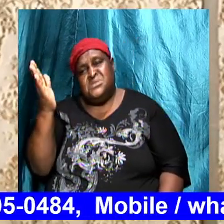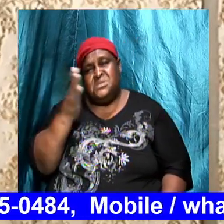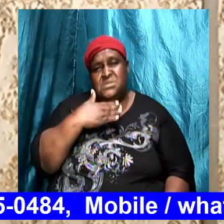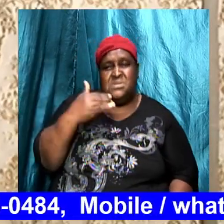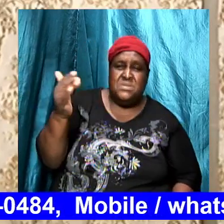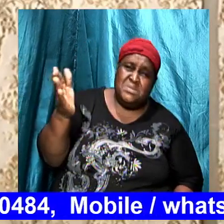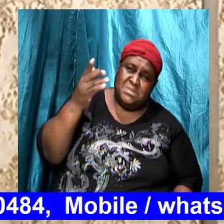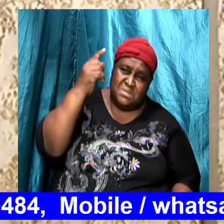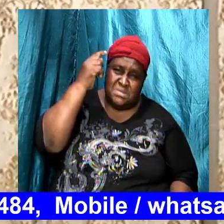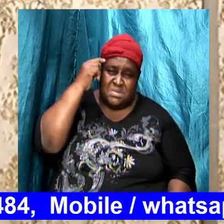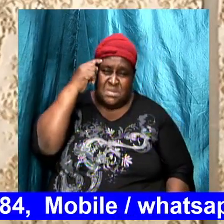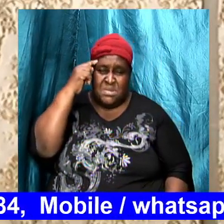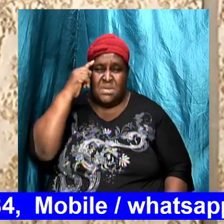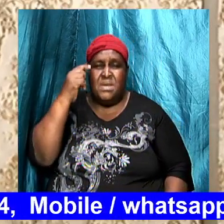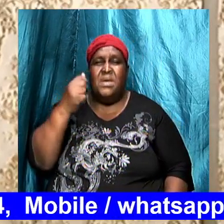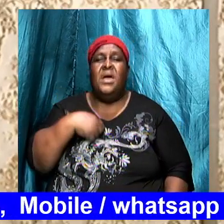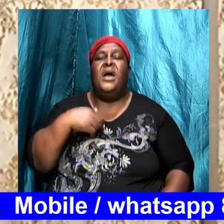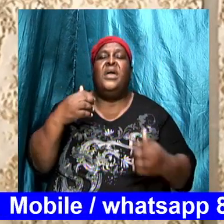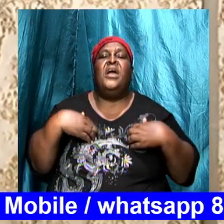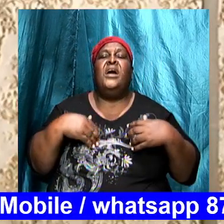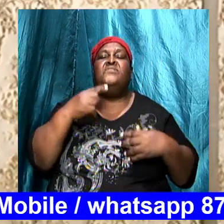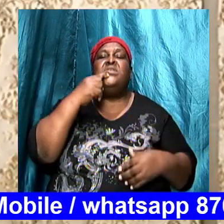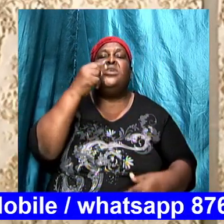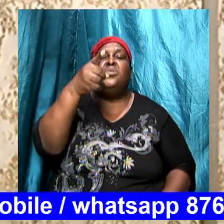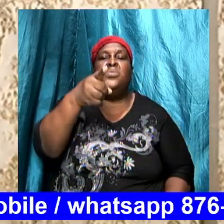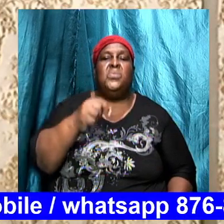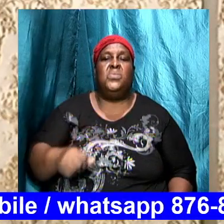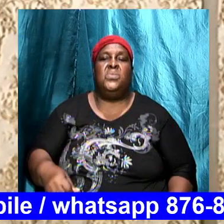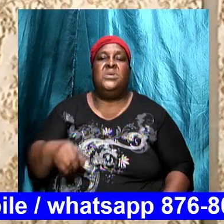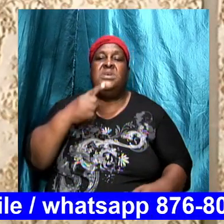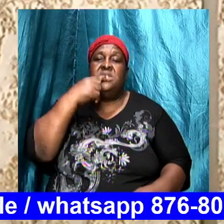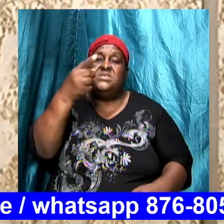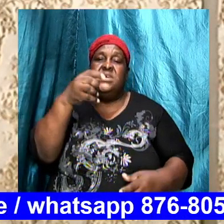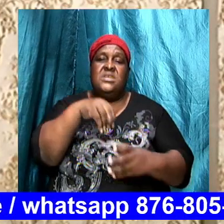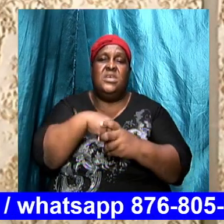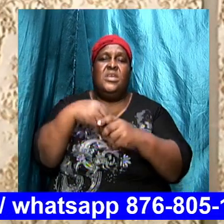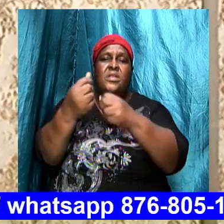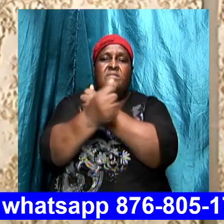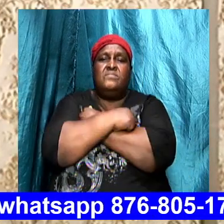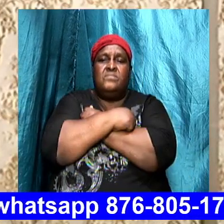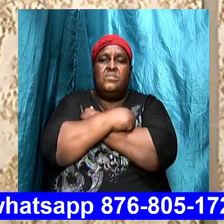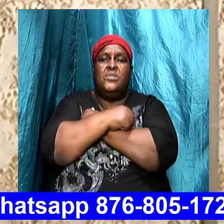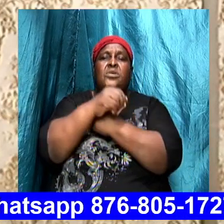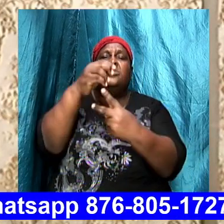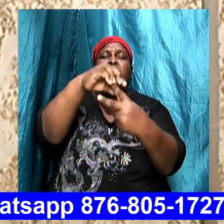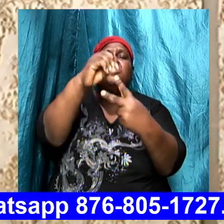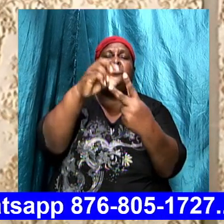nobody else don't tell you I have to tell you and I'm saying it in love choose Jesus